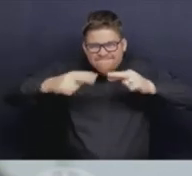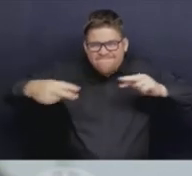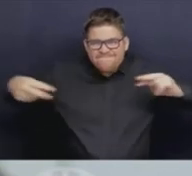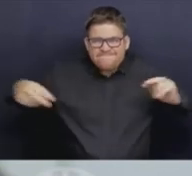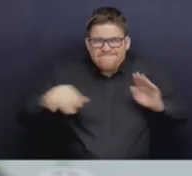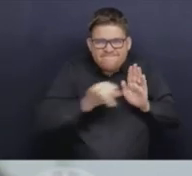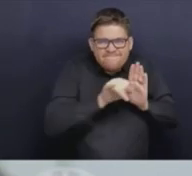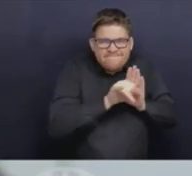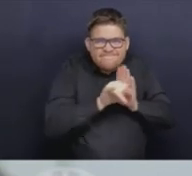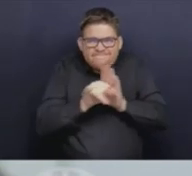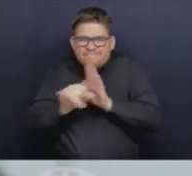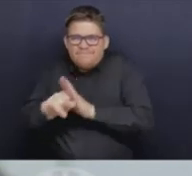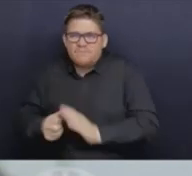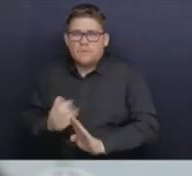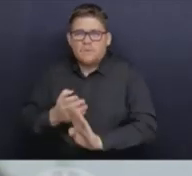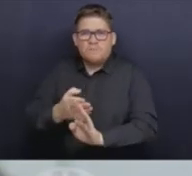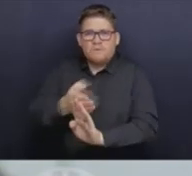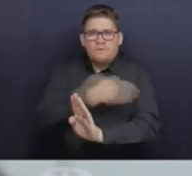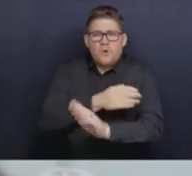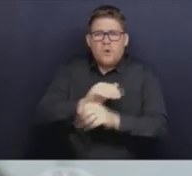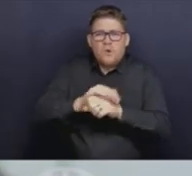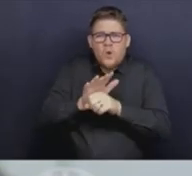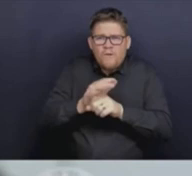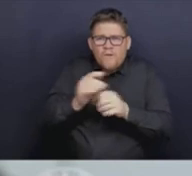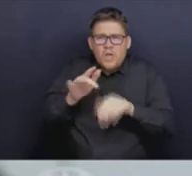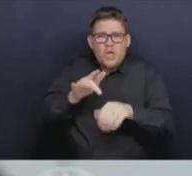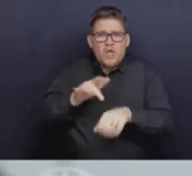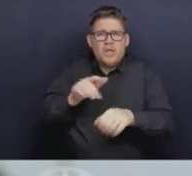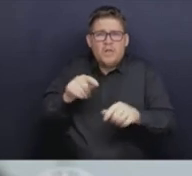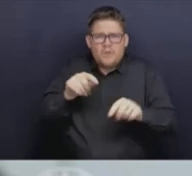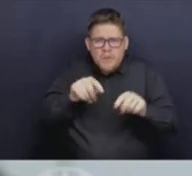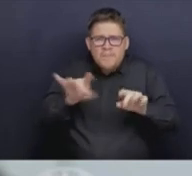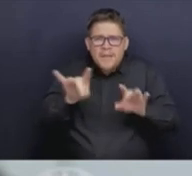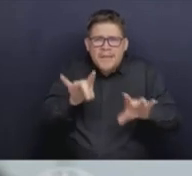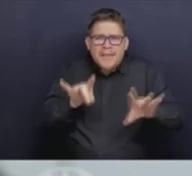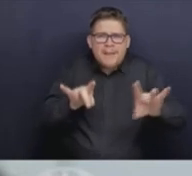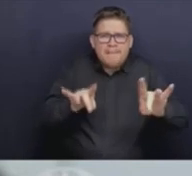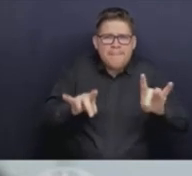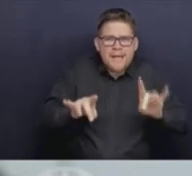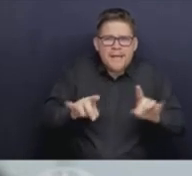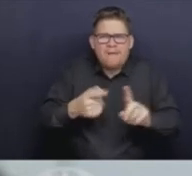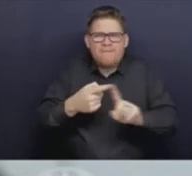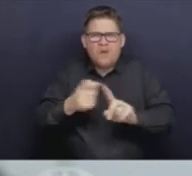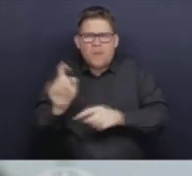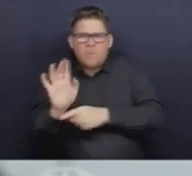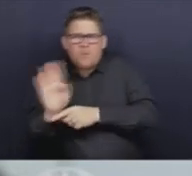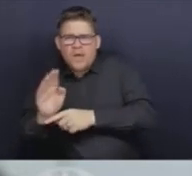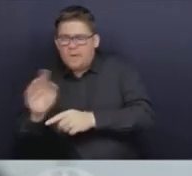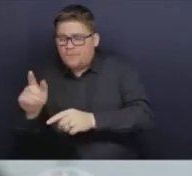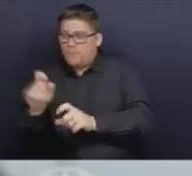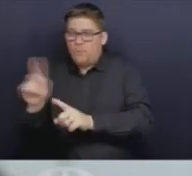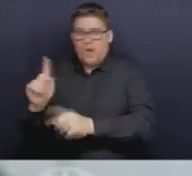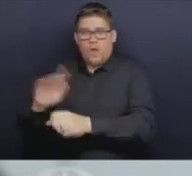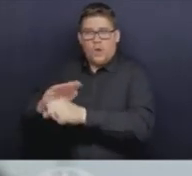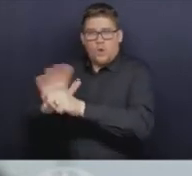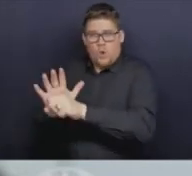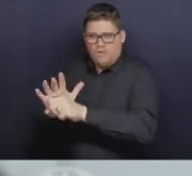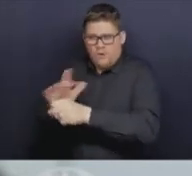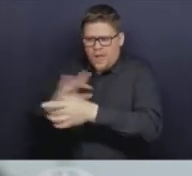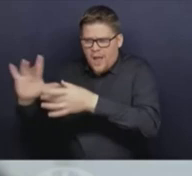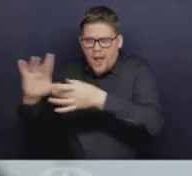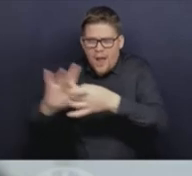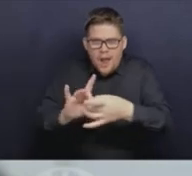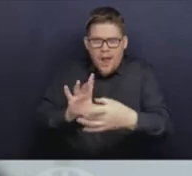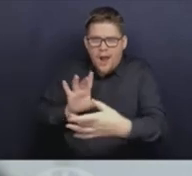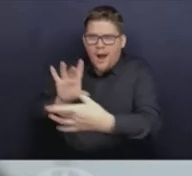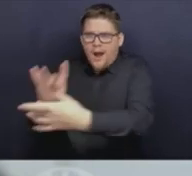helped us understand where the viruses were coming from, where COVID was coming from, because we could link them by the genetic code. We've